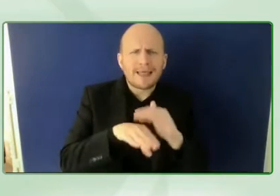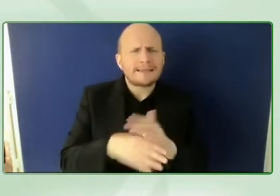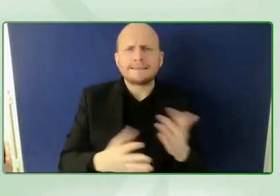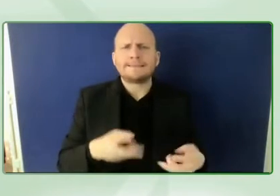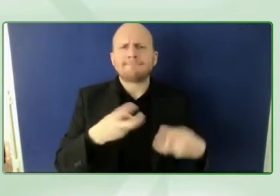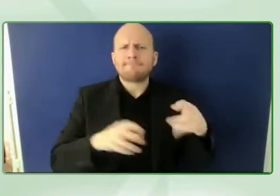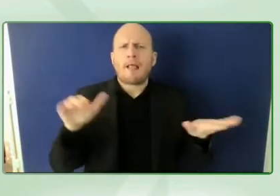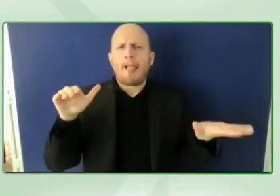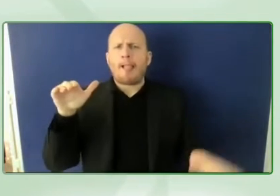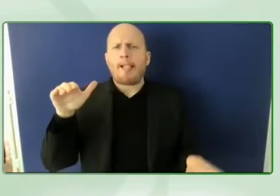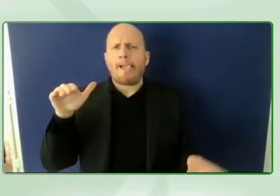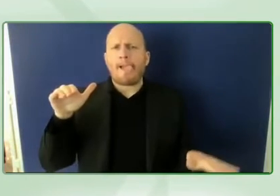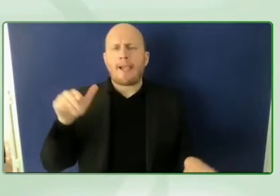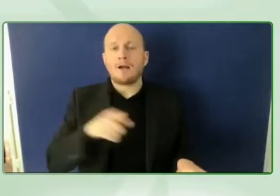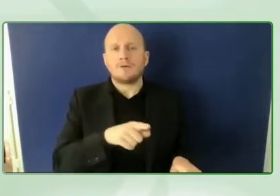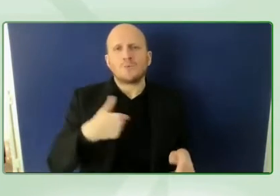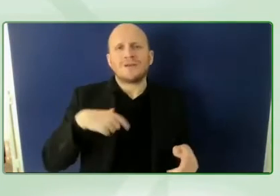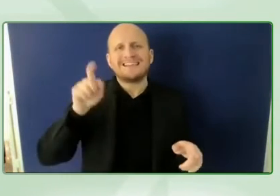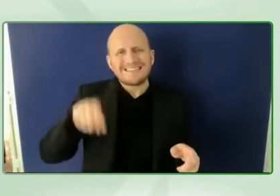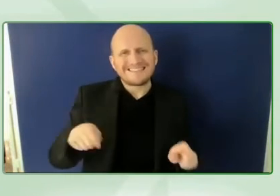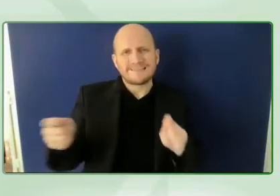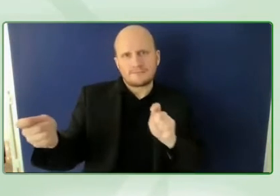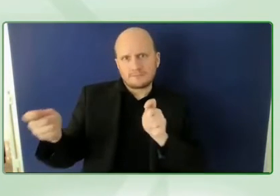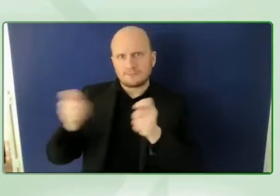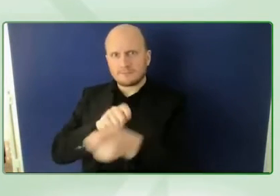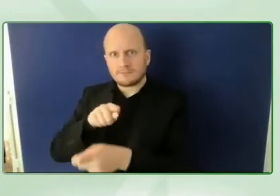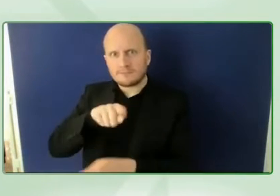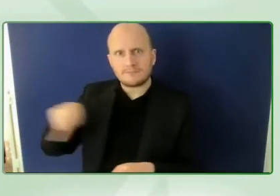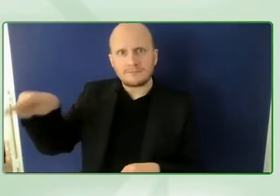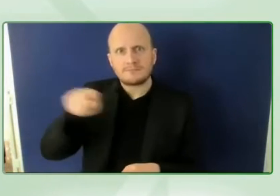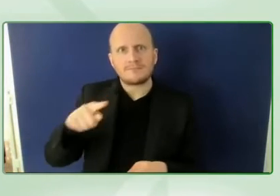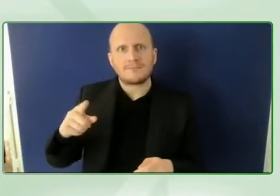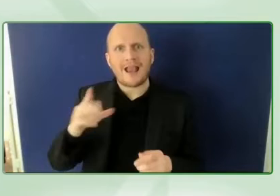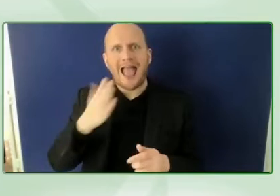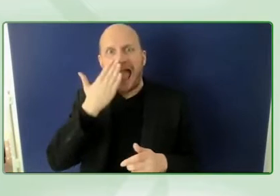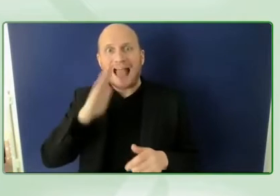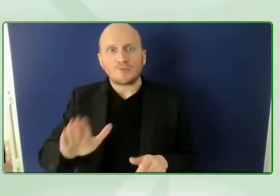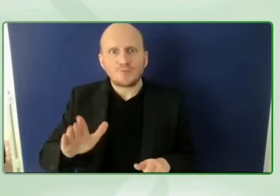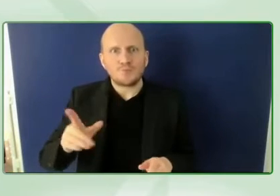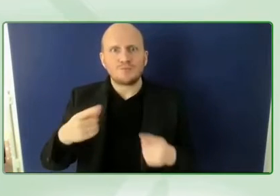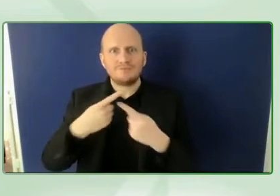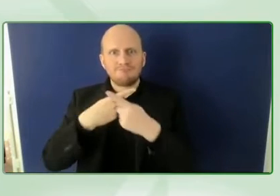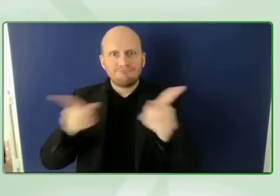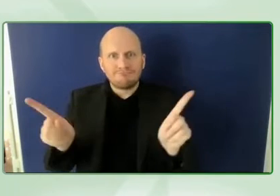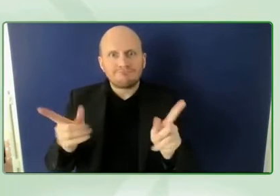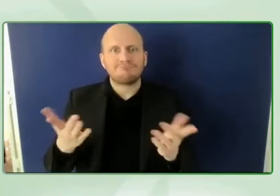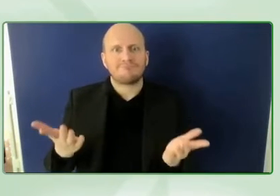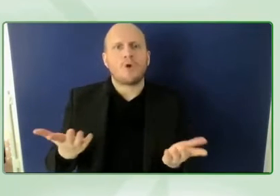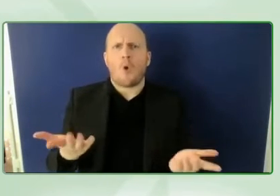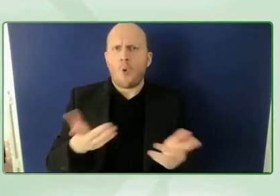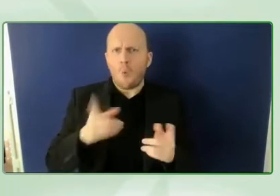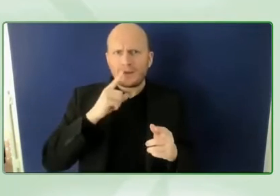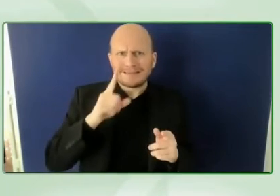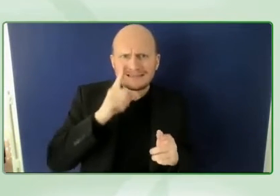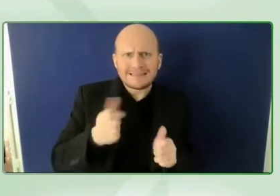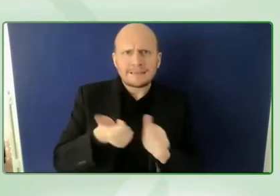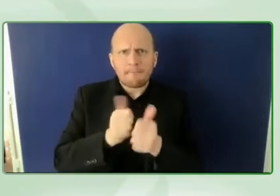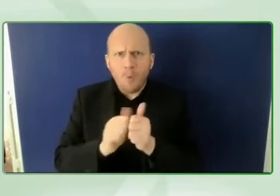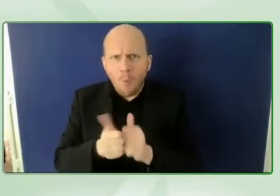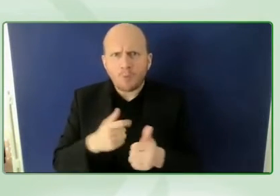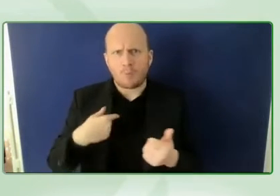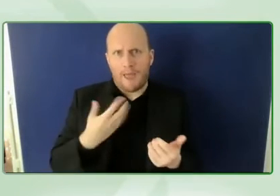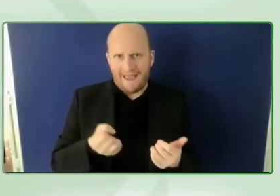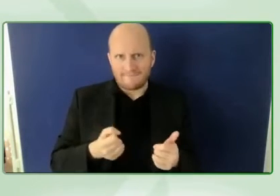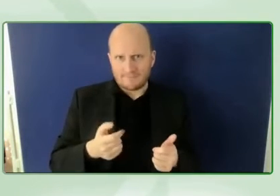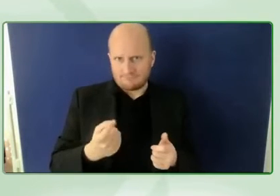when i talk with with states we have a resolution the human rights council on sports and disability uh coming up um and